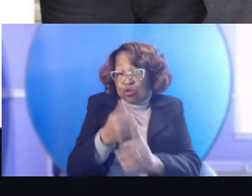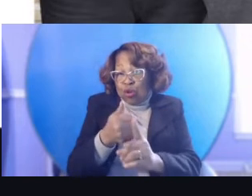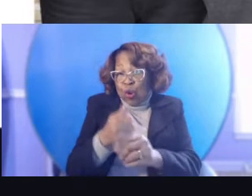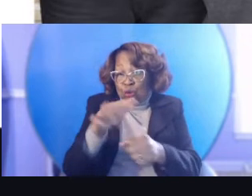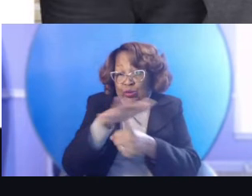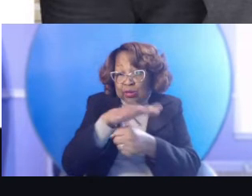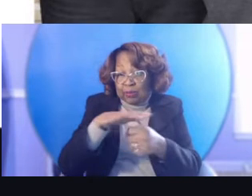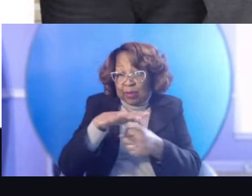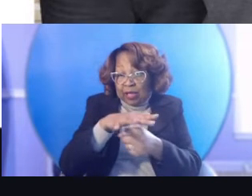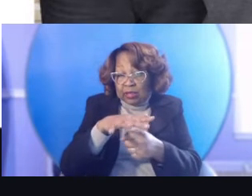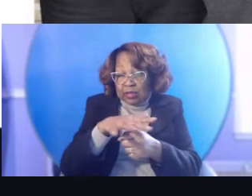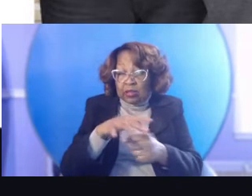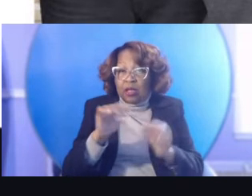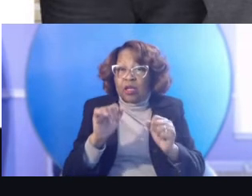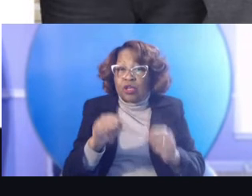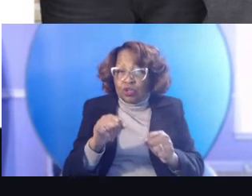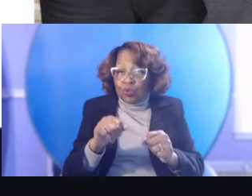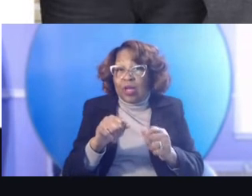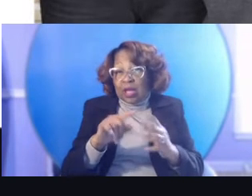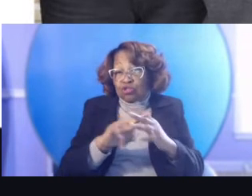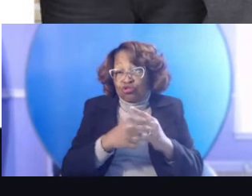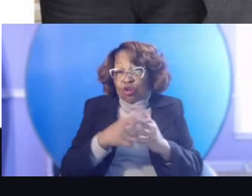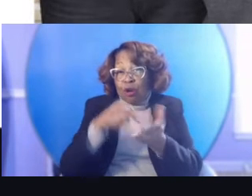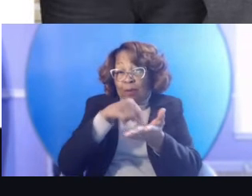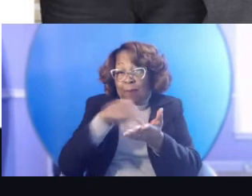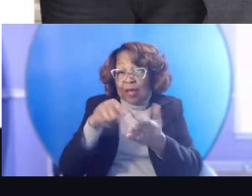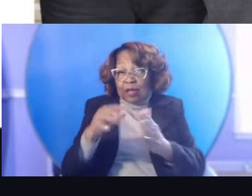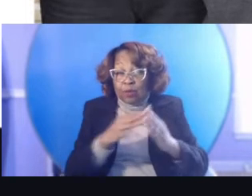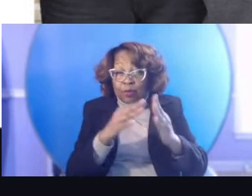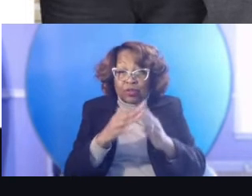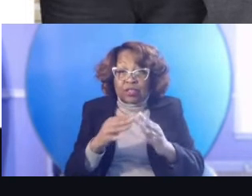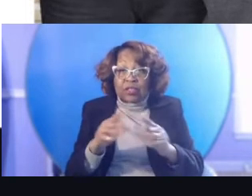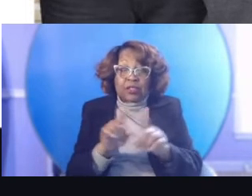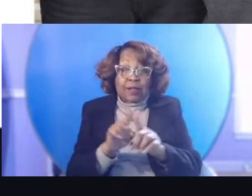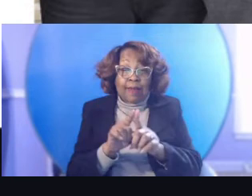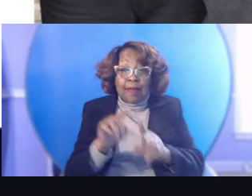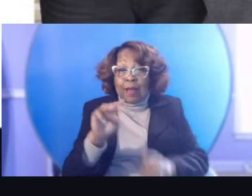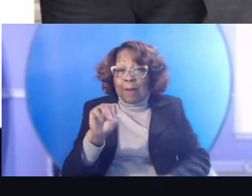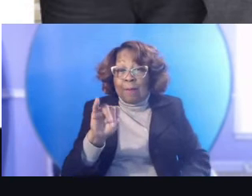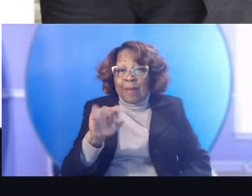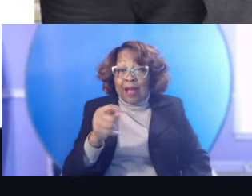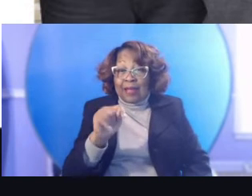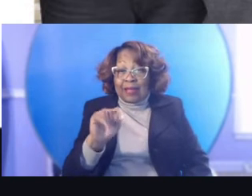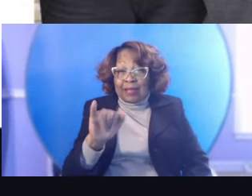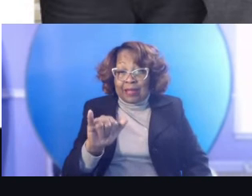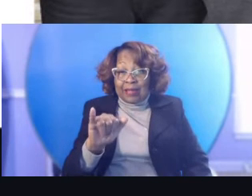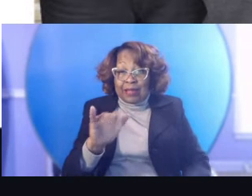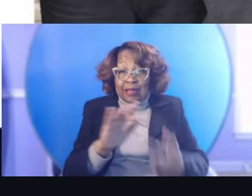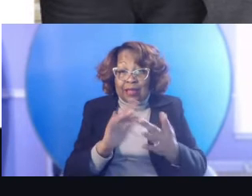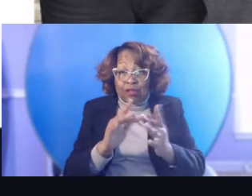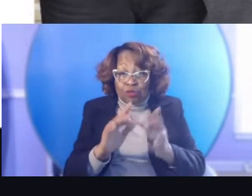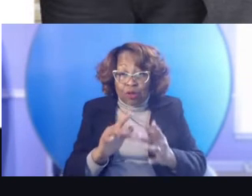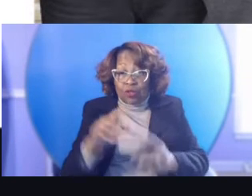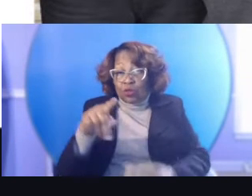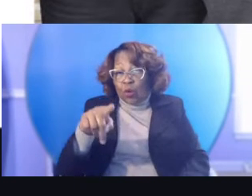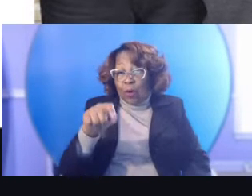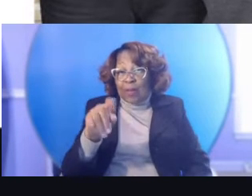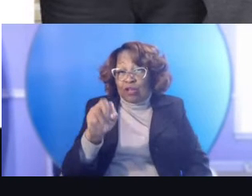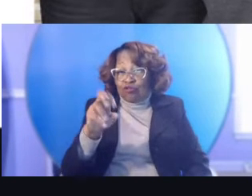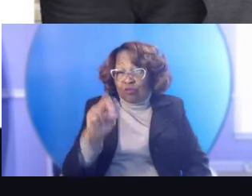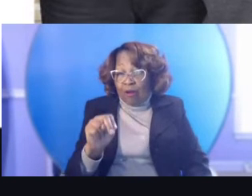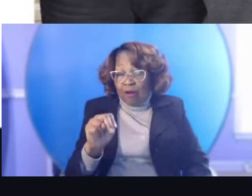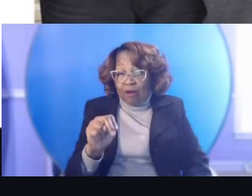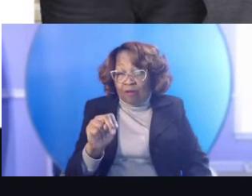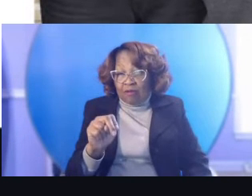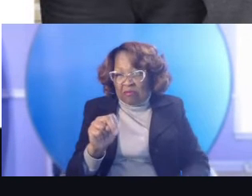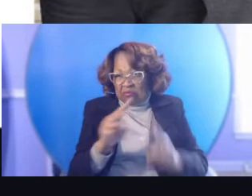gather, you can start paid communities on places like Mighty Networks or, uh, Patreon. And whether